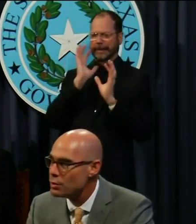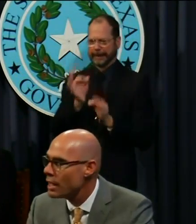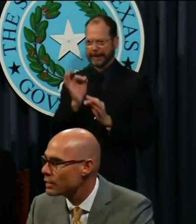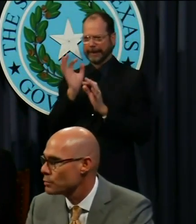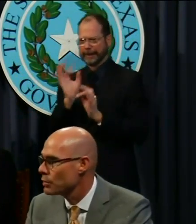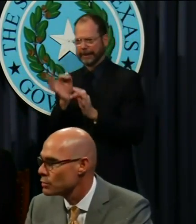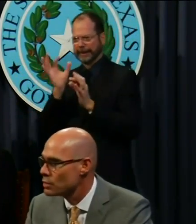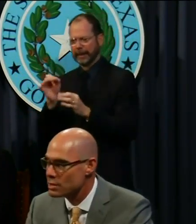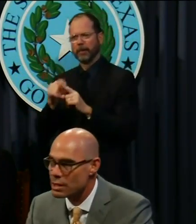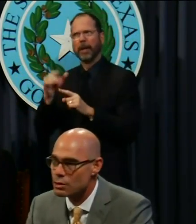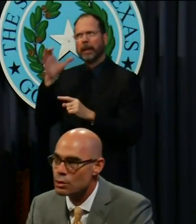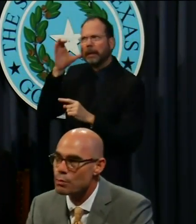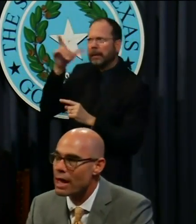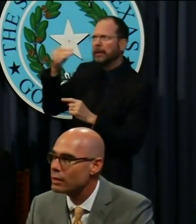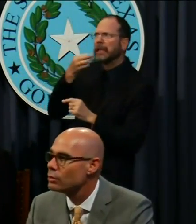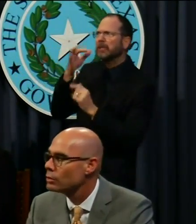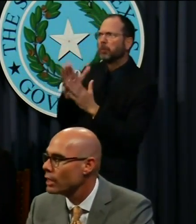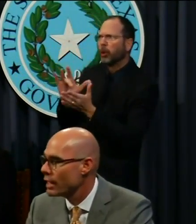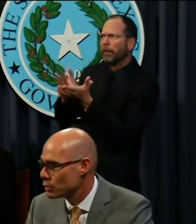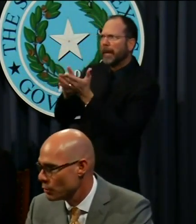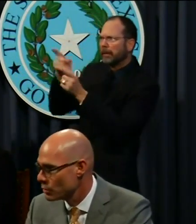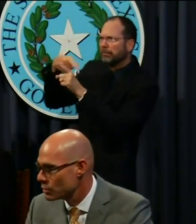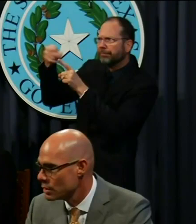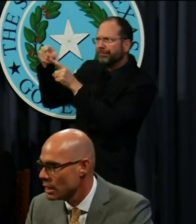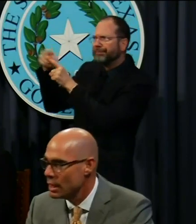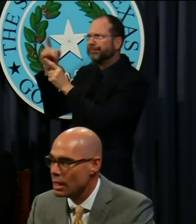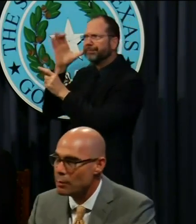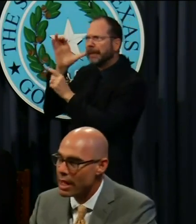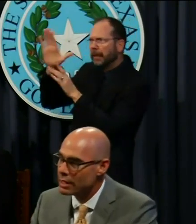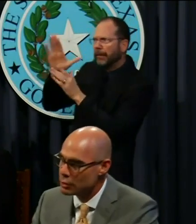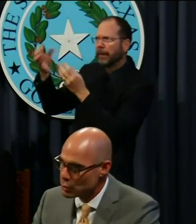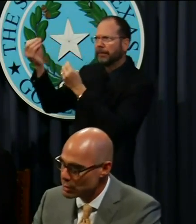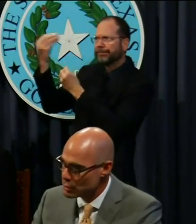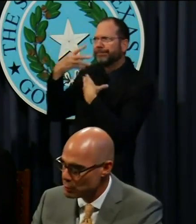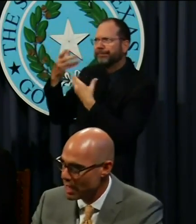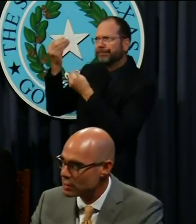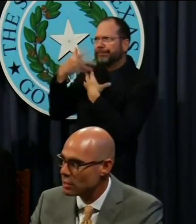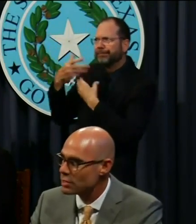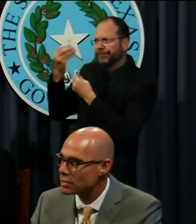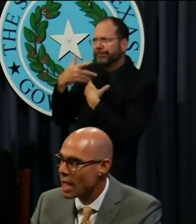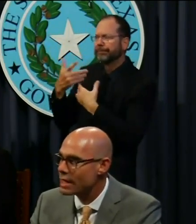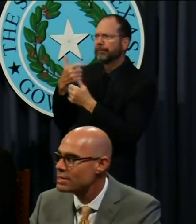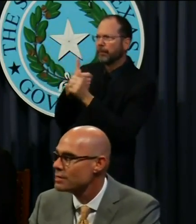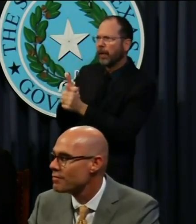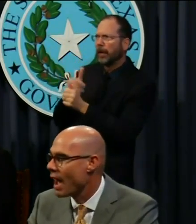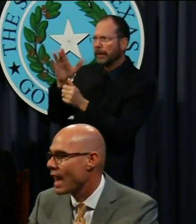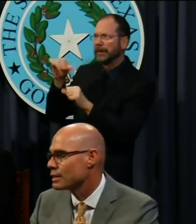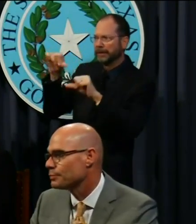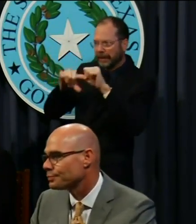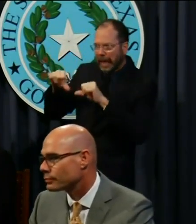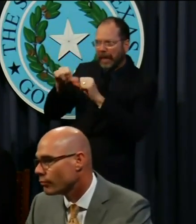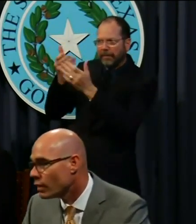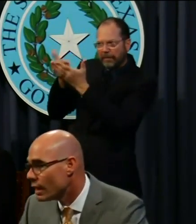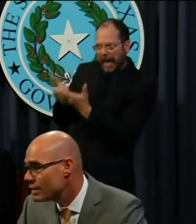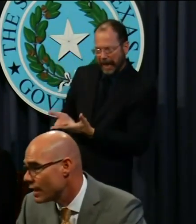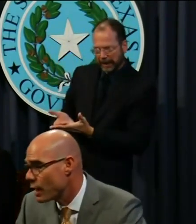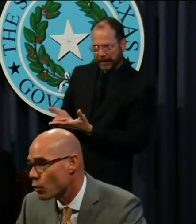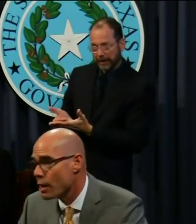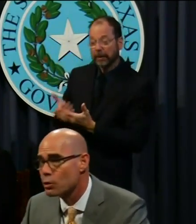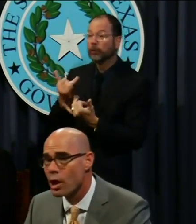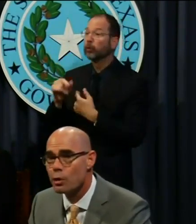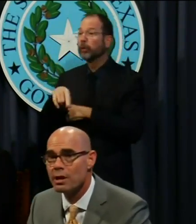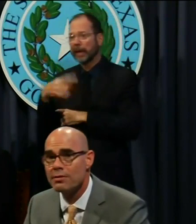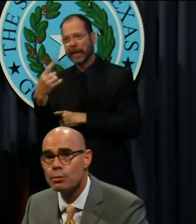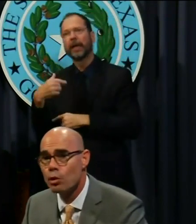listening to the experts, listening to the medical experts in making choices based on science and fact. And